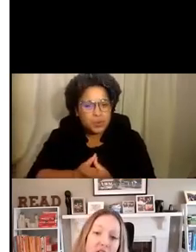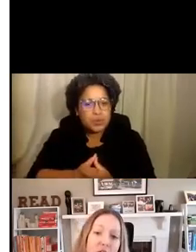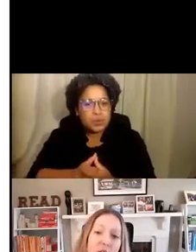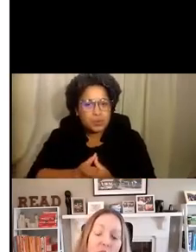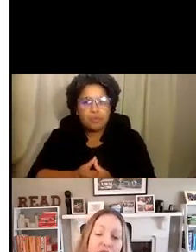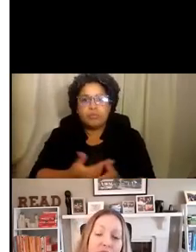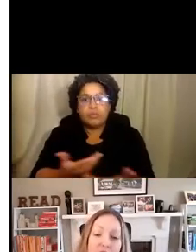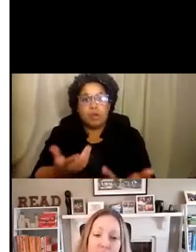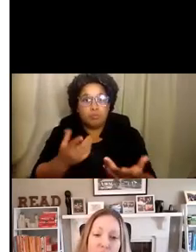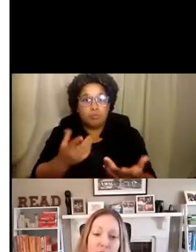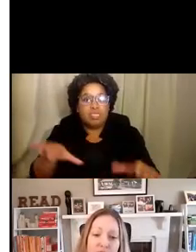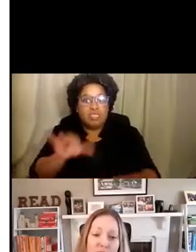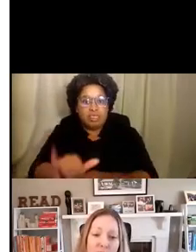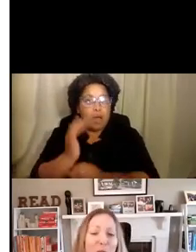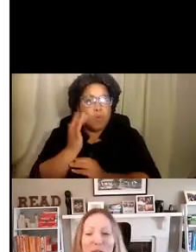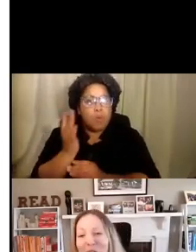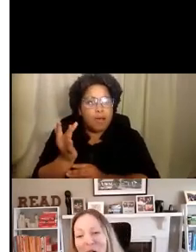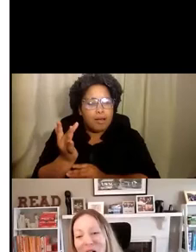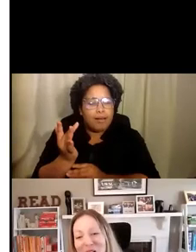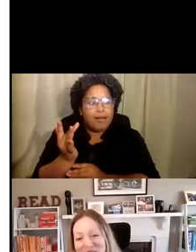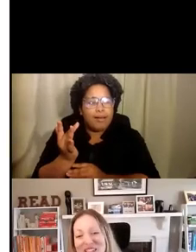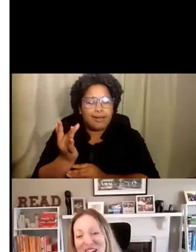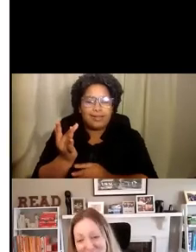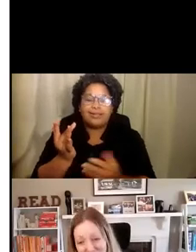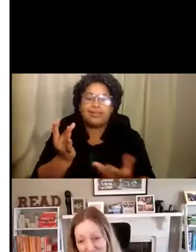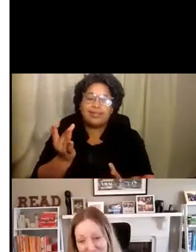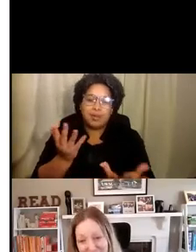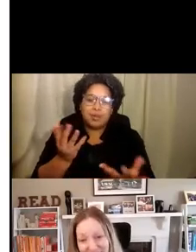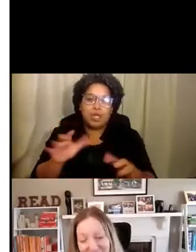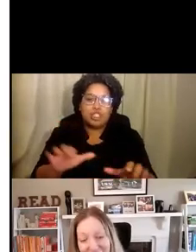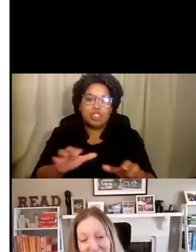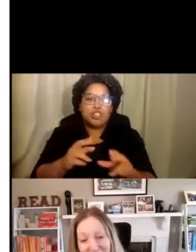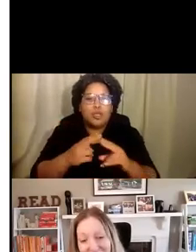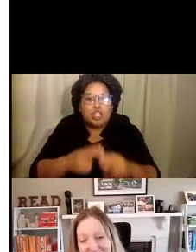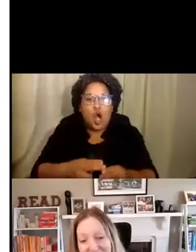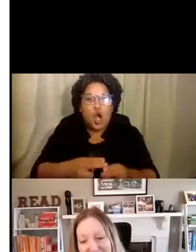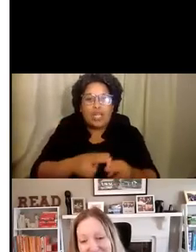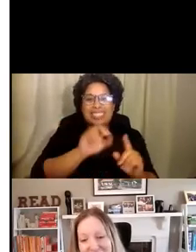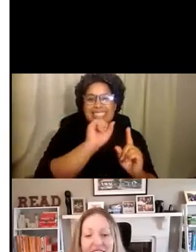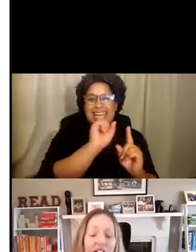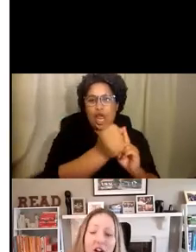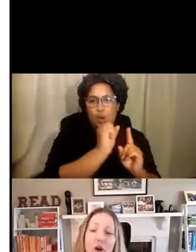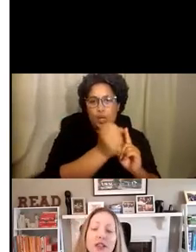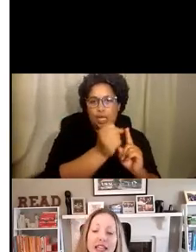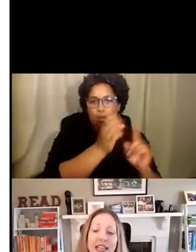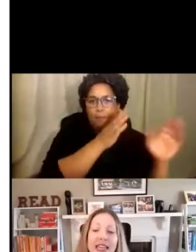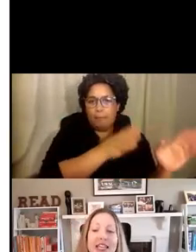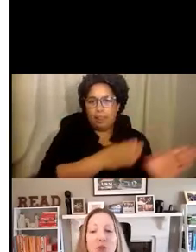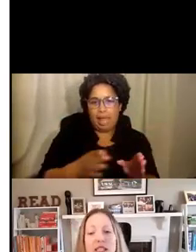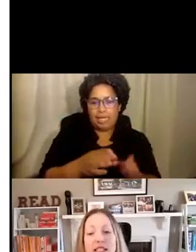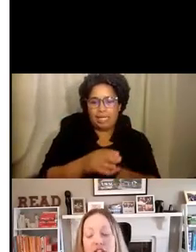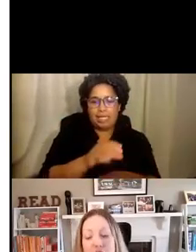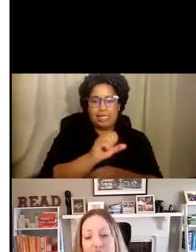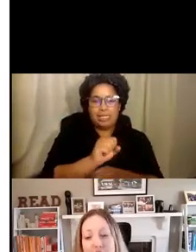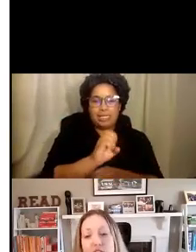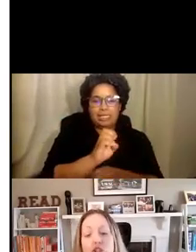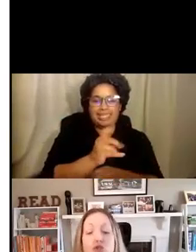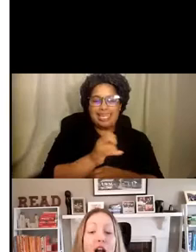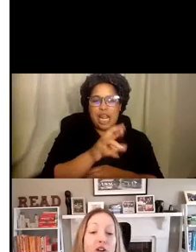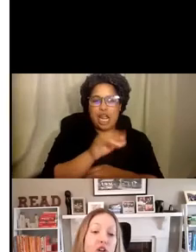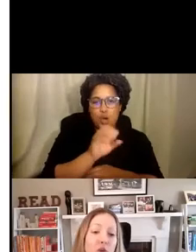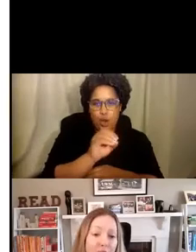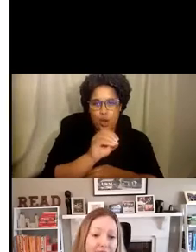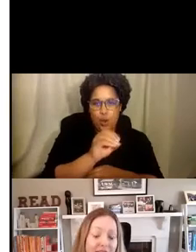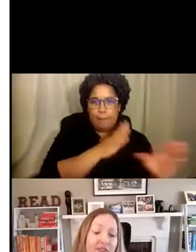did that so that we could do what we call scenario planning. And scenario planning is really just